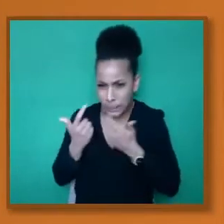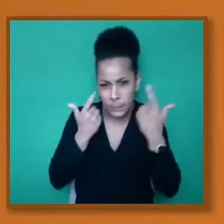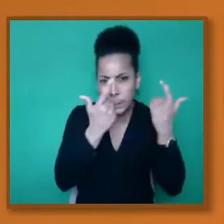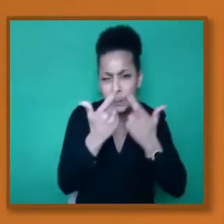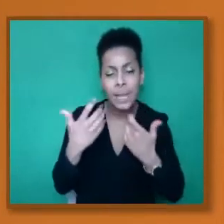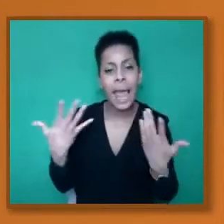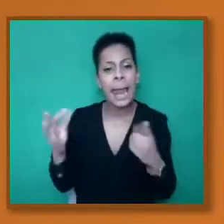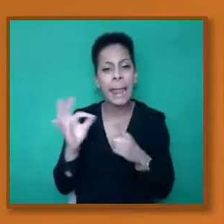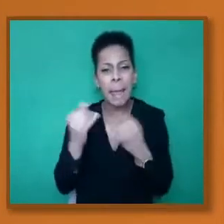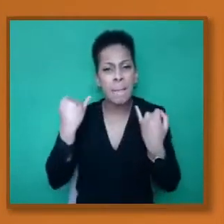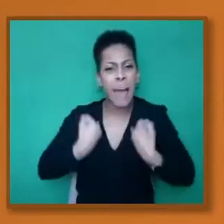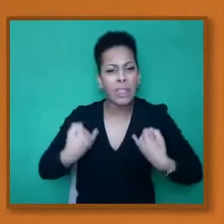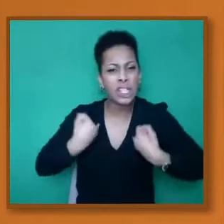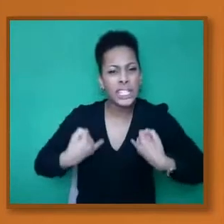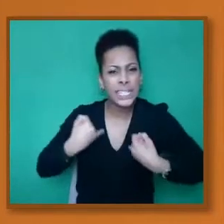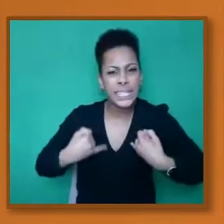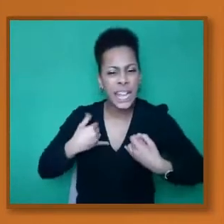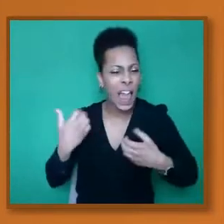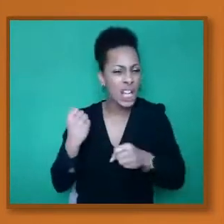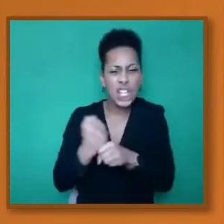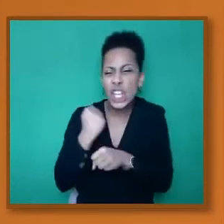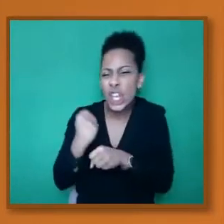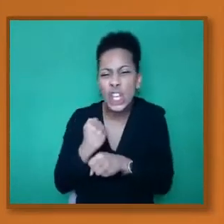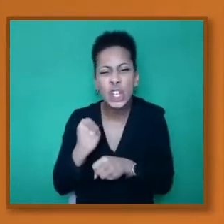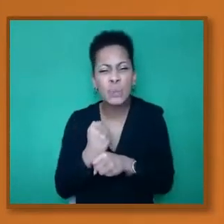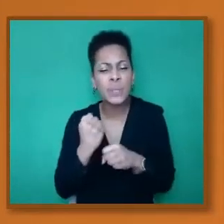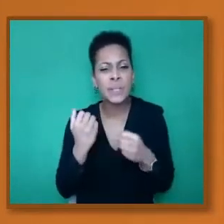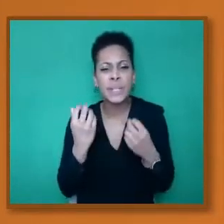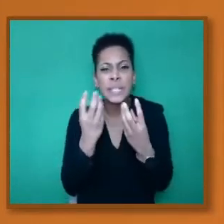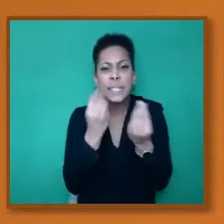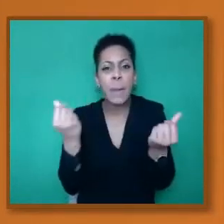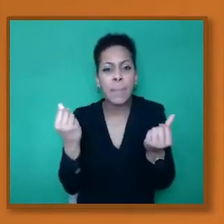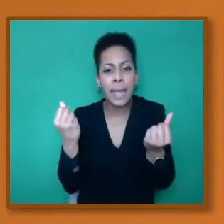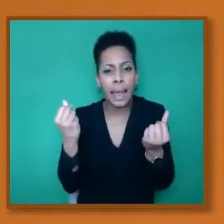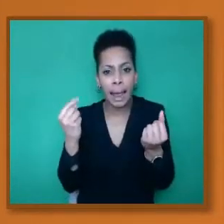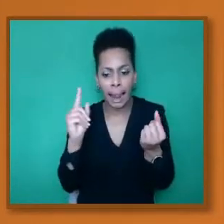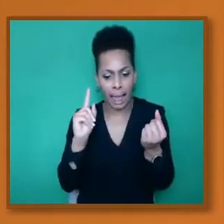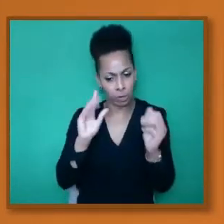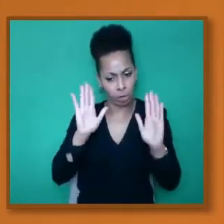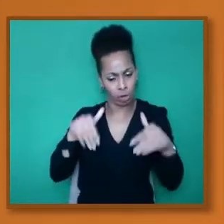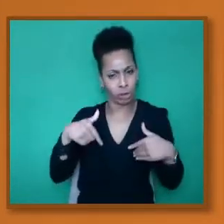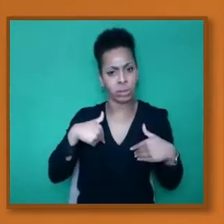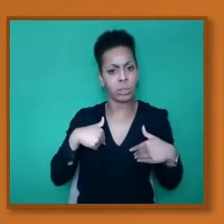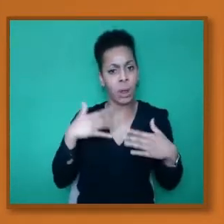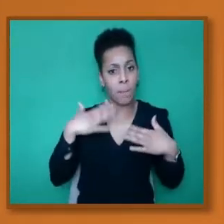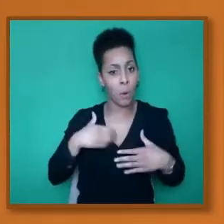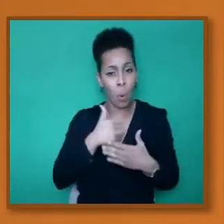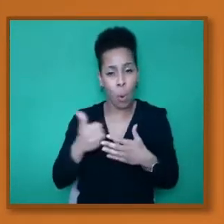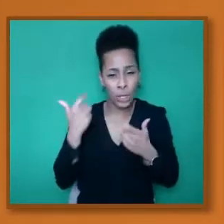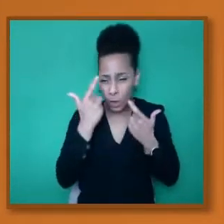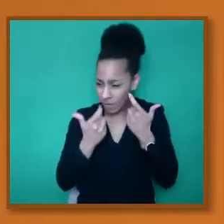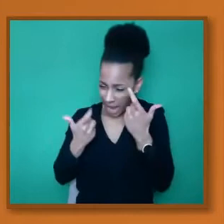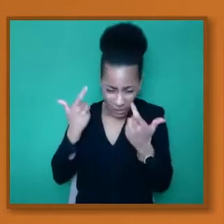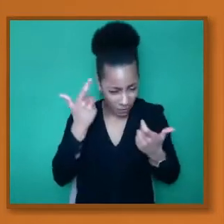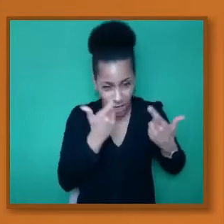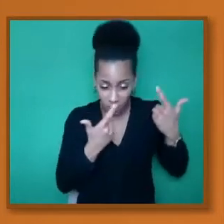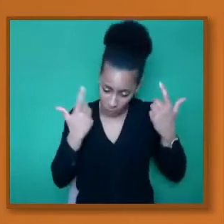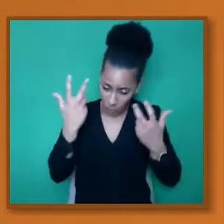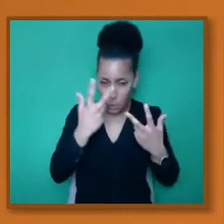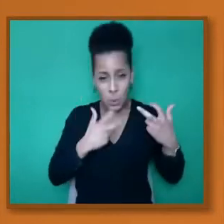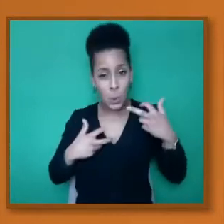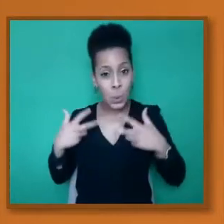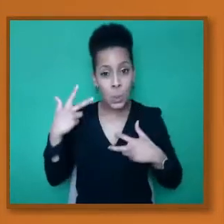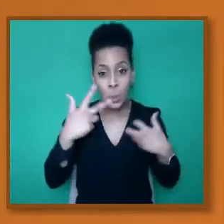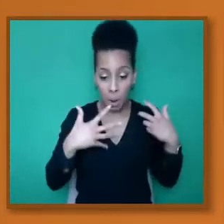A pathogen, germ, something which shouldn't be there. And then it's, as soon as it detects it, it sends out a